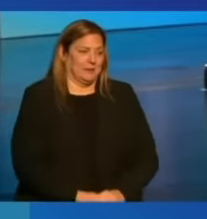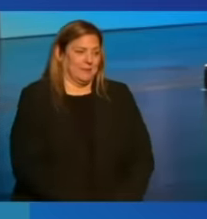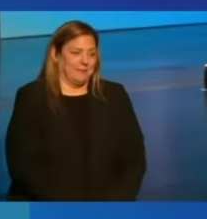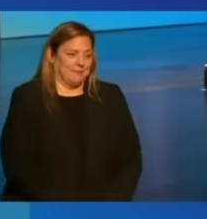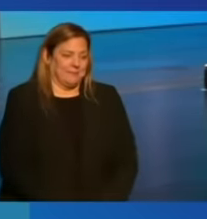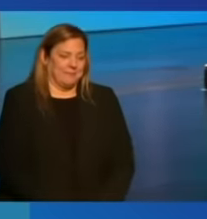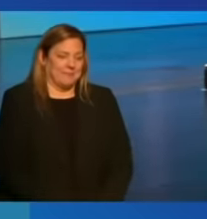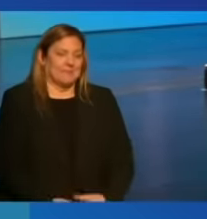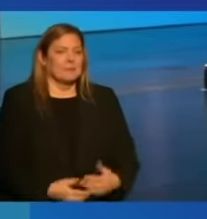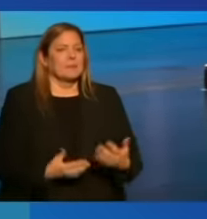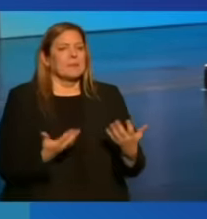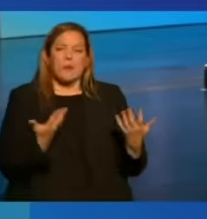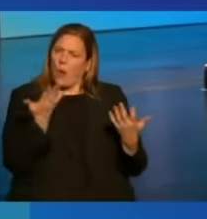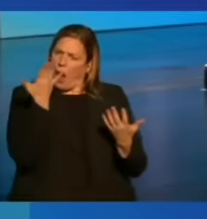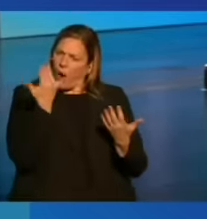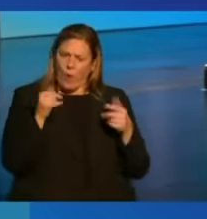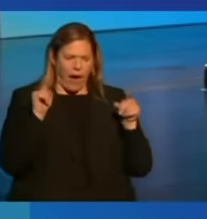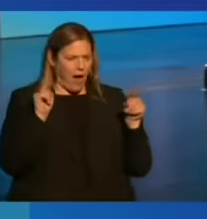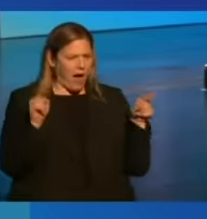What accounts for the difference?